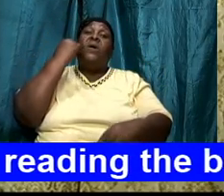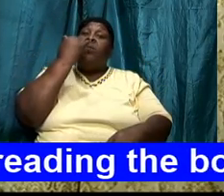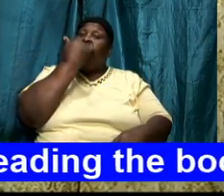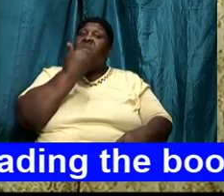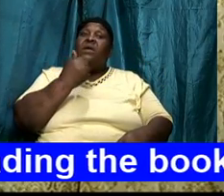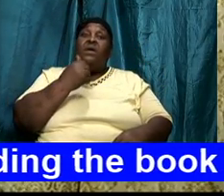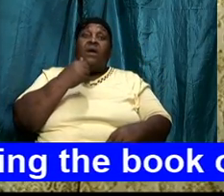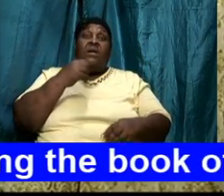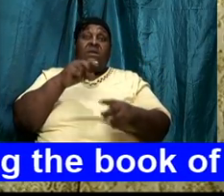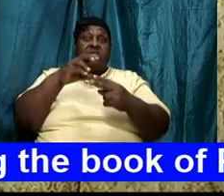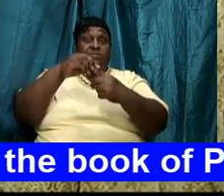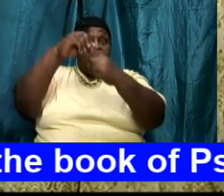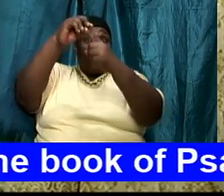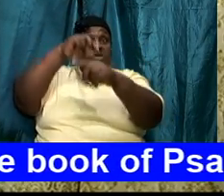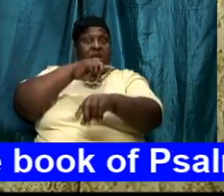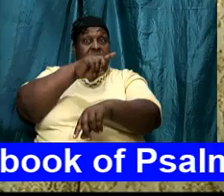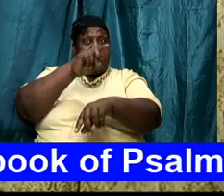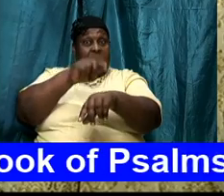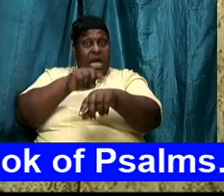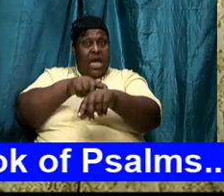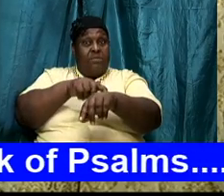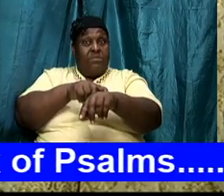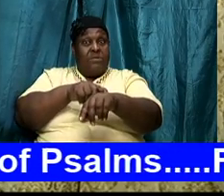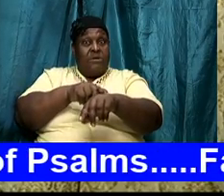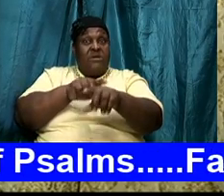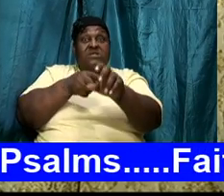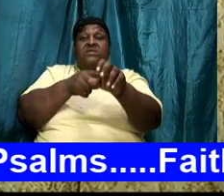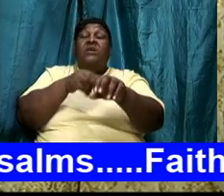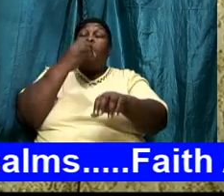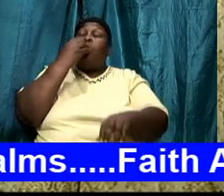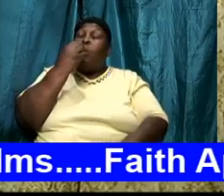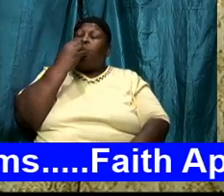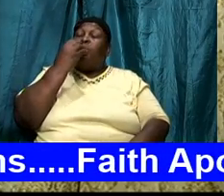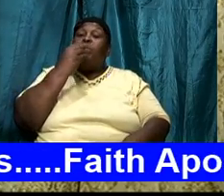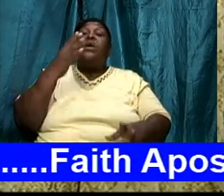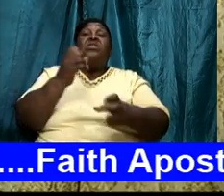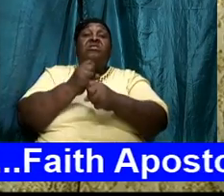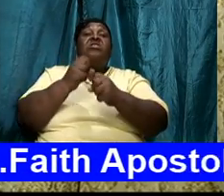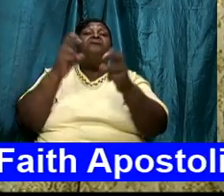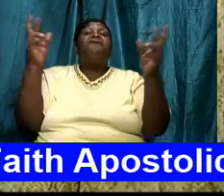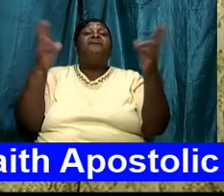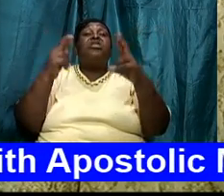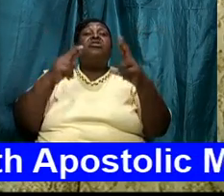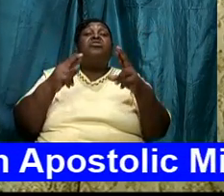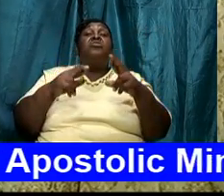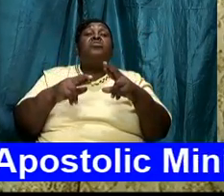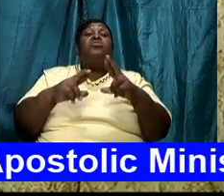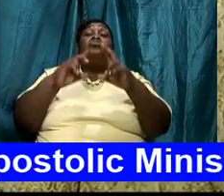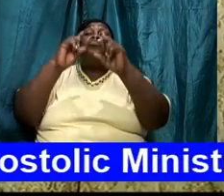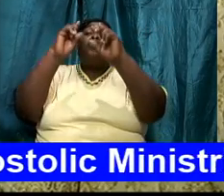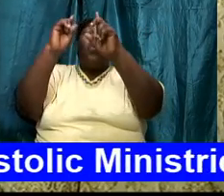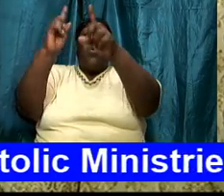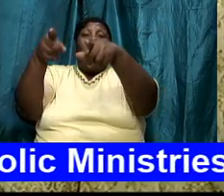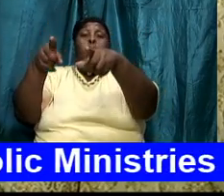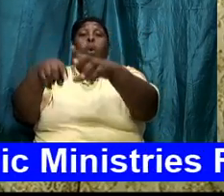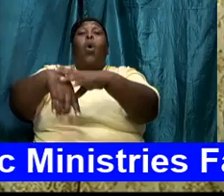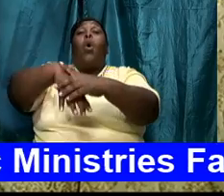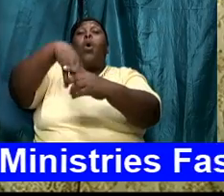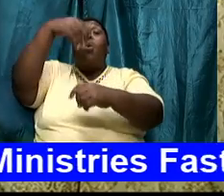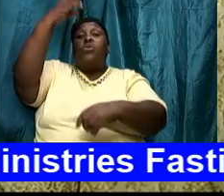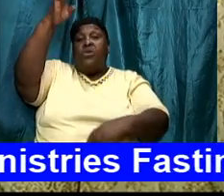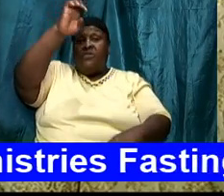moment they started to eat and they were getting ready to step out of Egypt